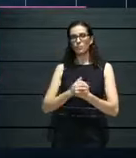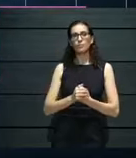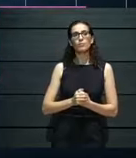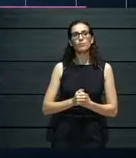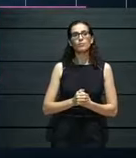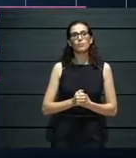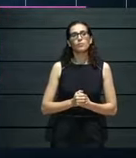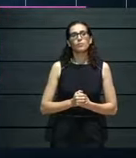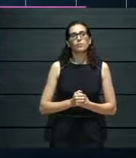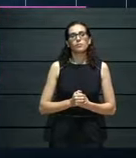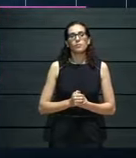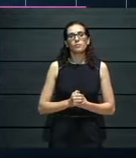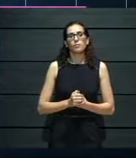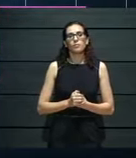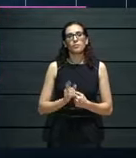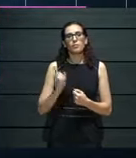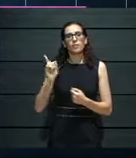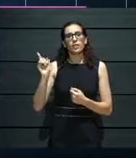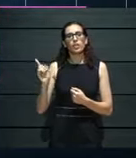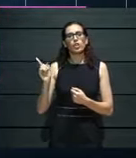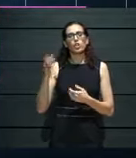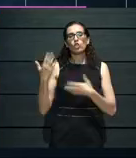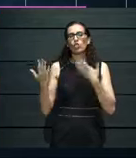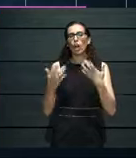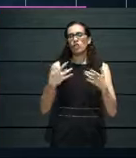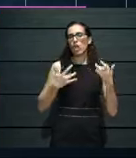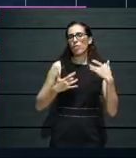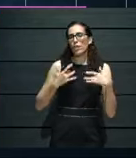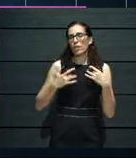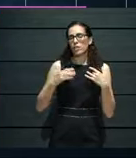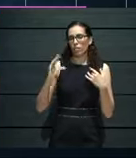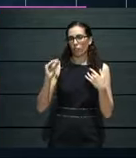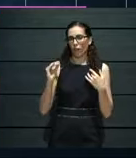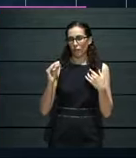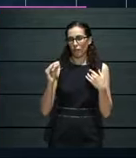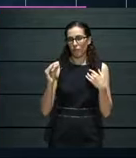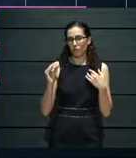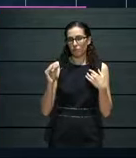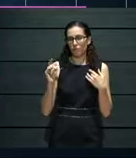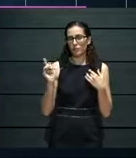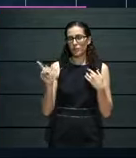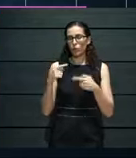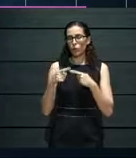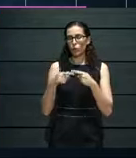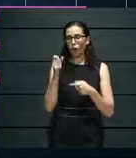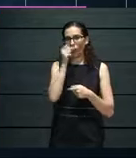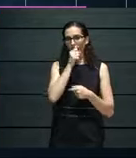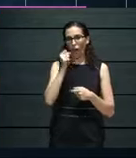This is, um, something which is very, very interesting for us in terms of the, of Anafest,